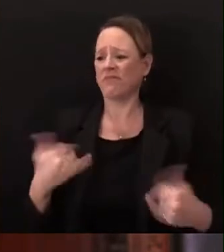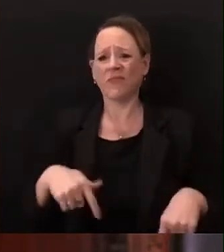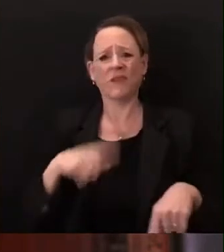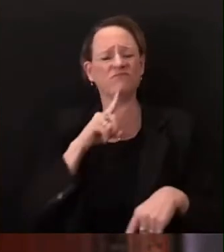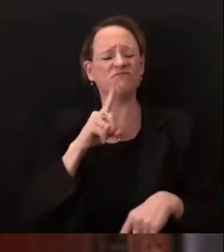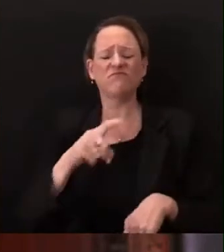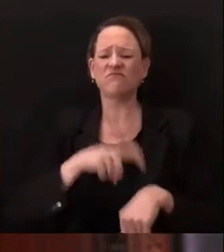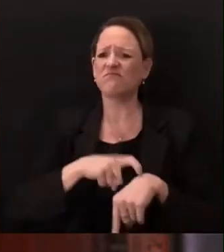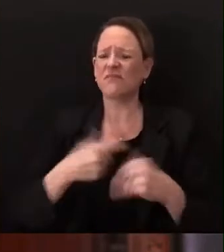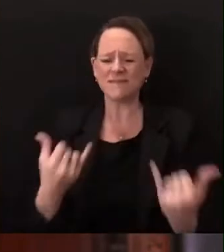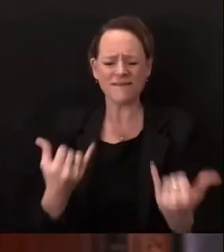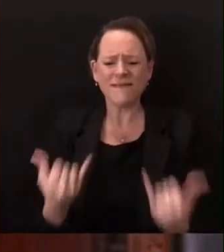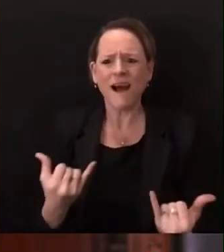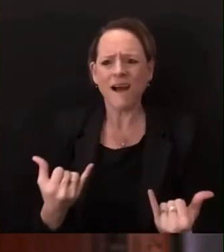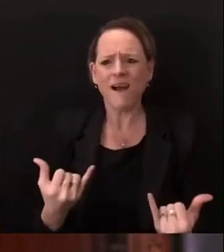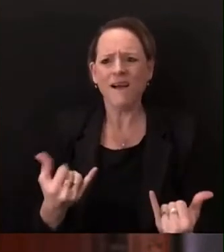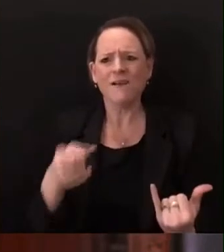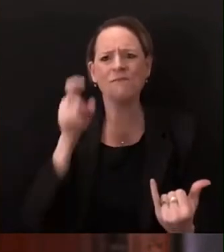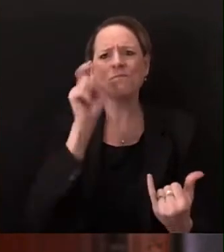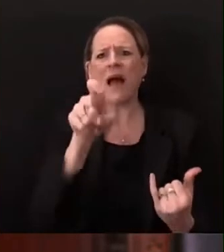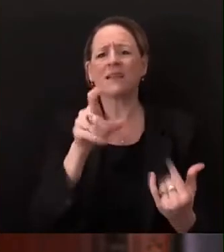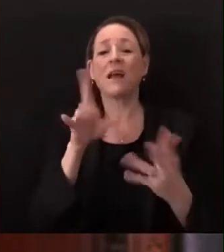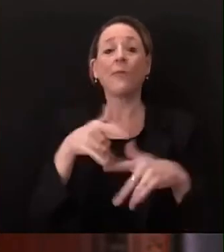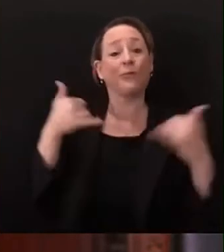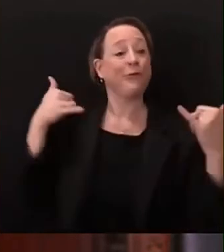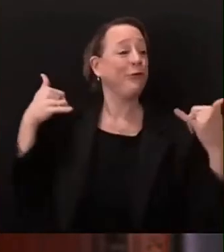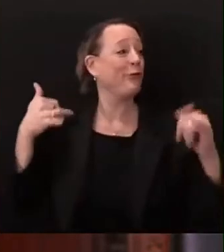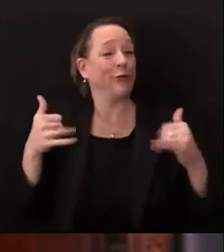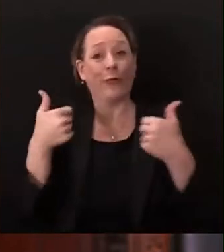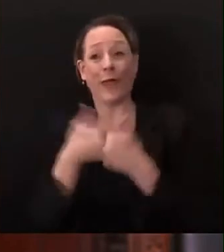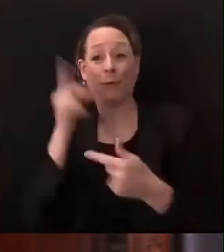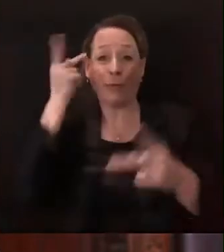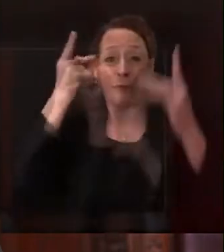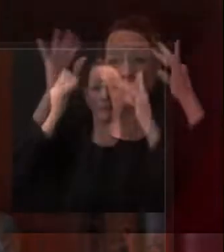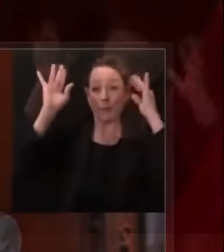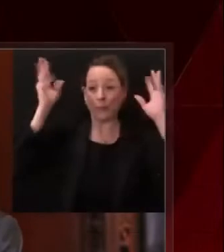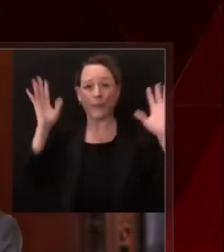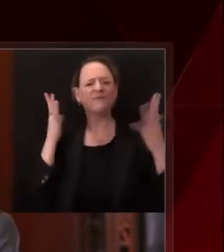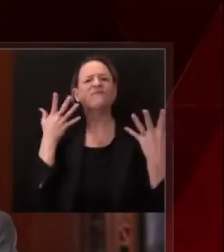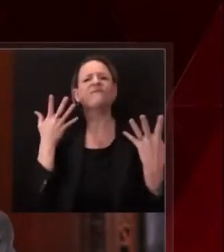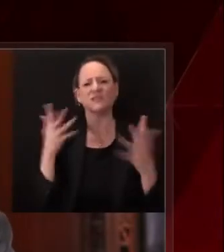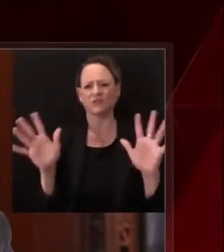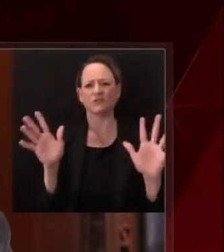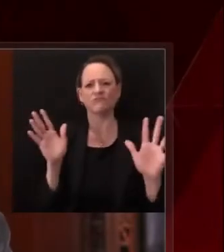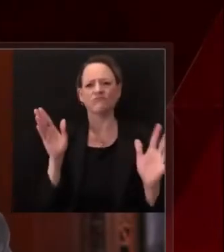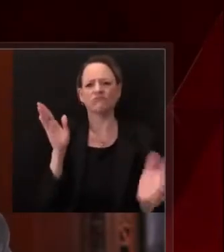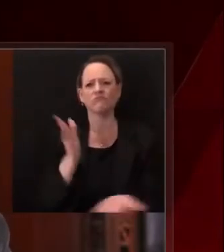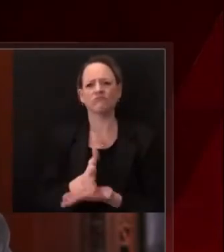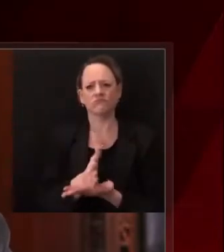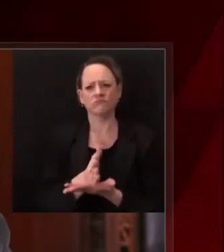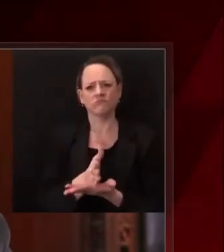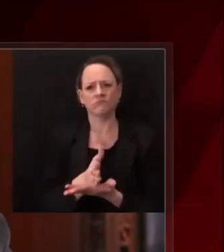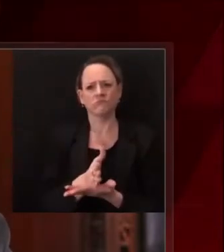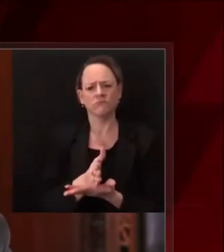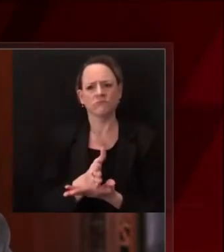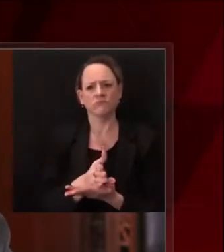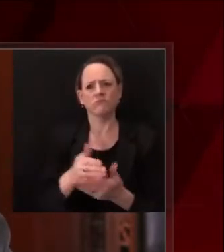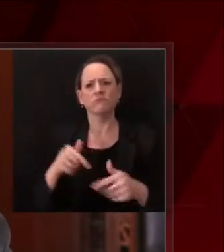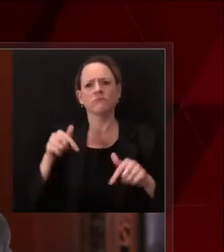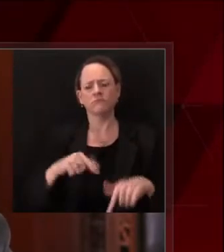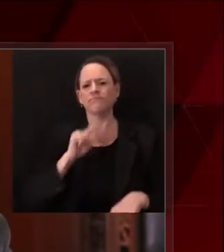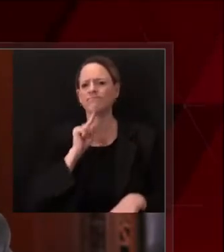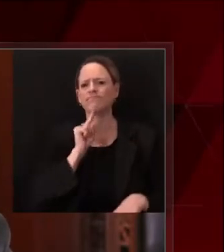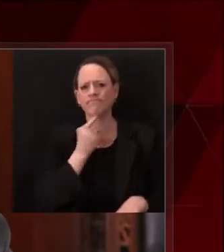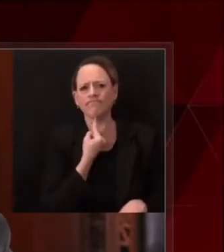we need you to join the cause and we need you to start today we've got a long road ahead of us wisconsin